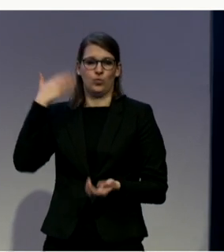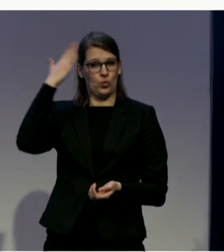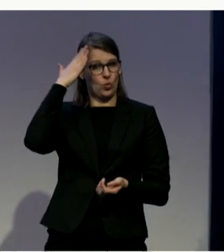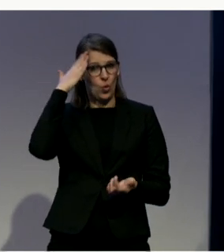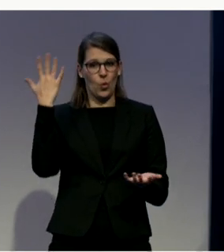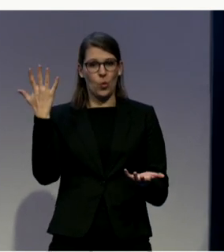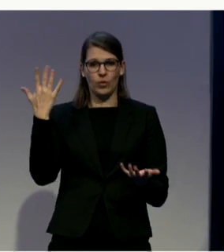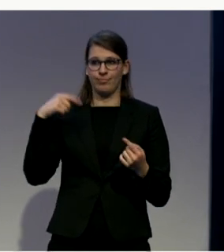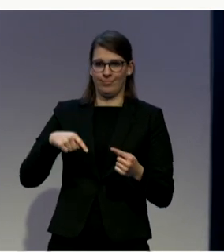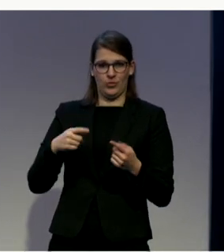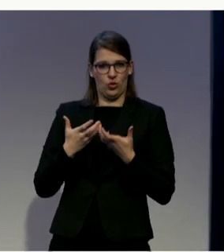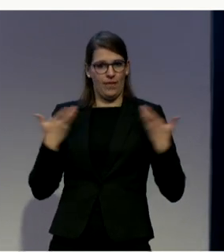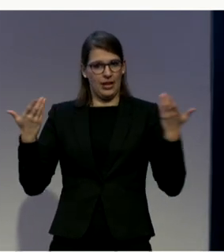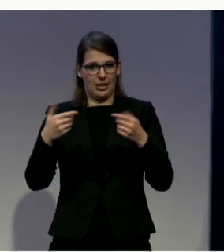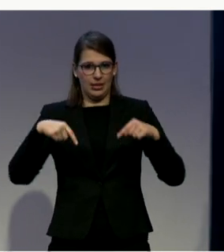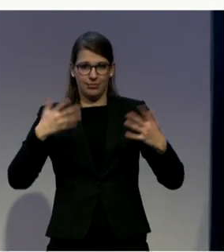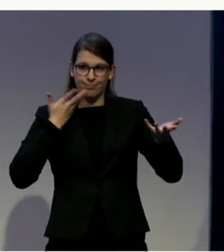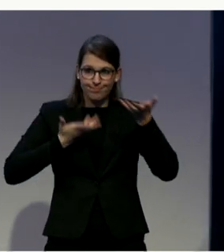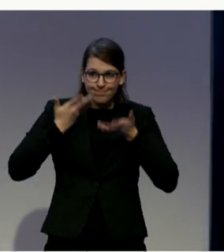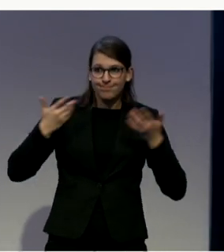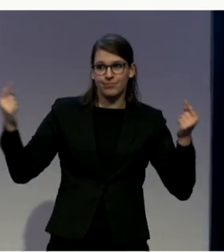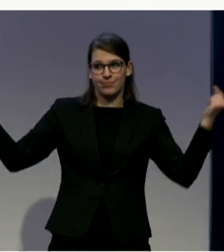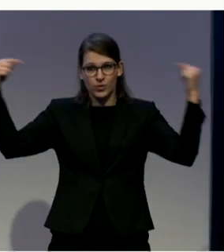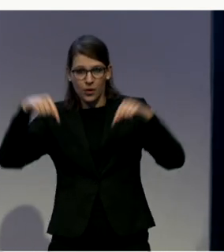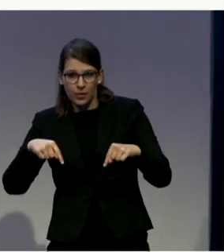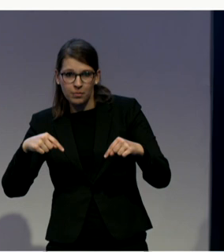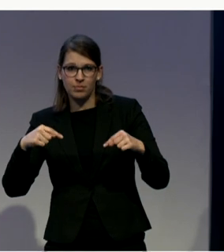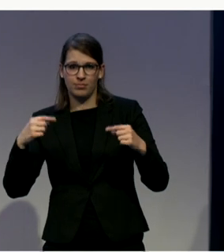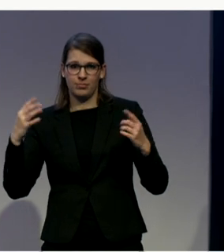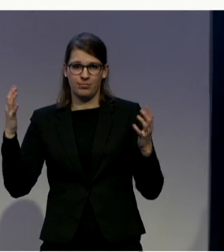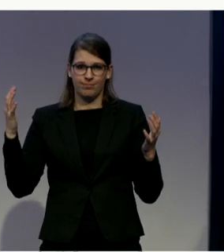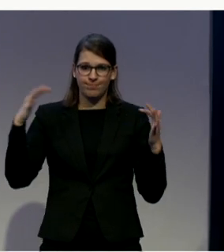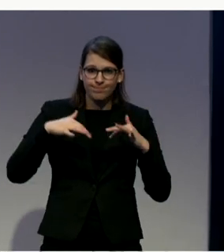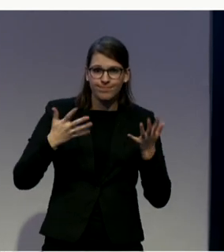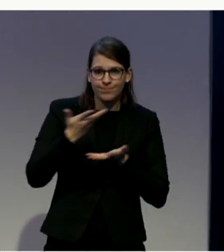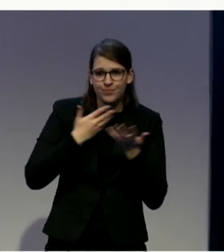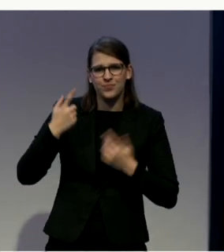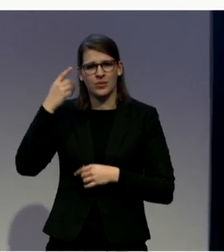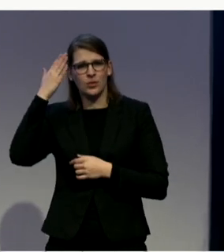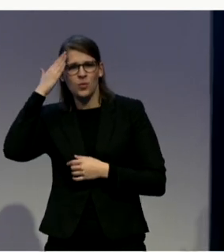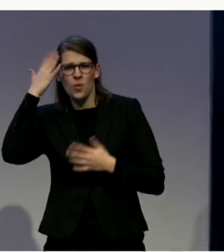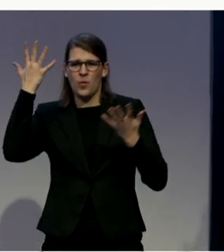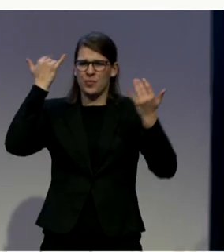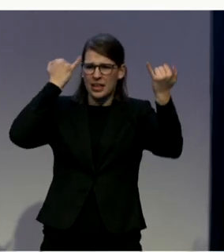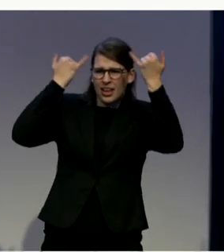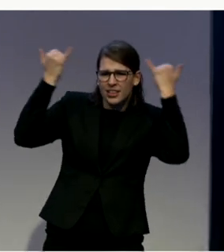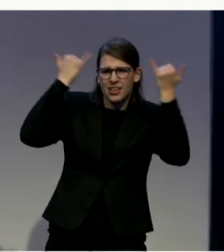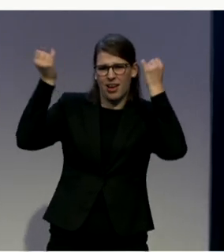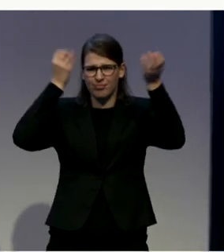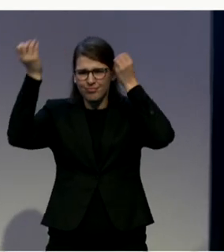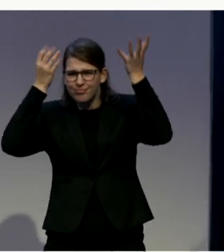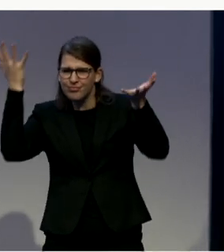bringing better ideas and practices, it is obvious for me. But